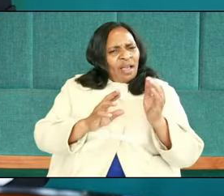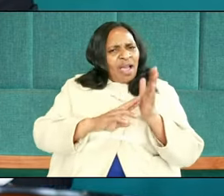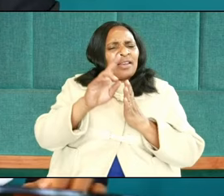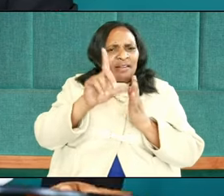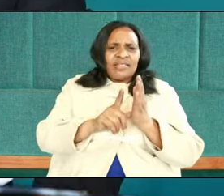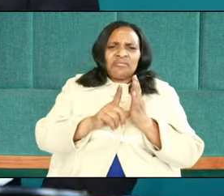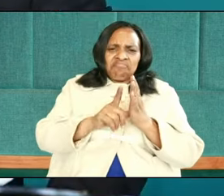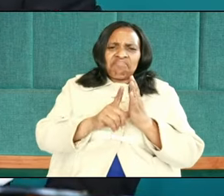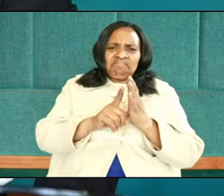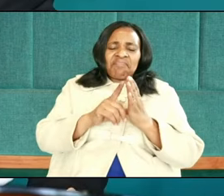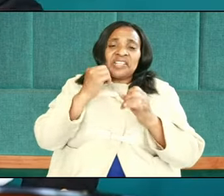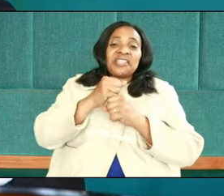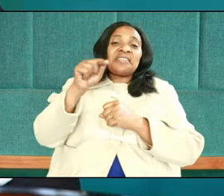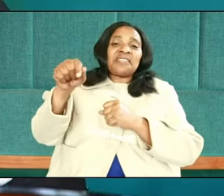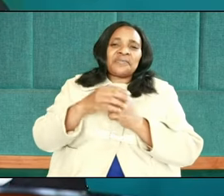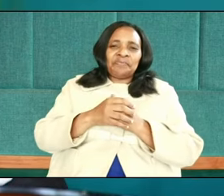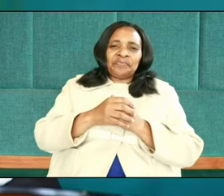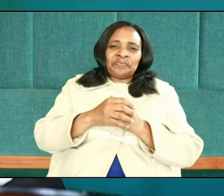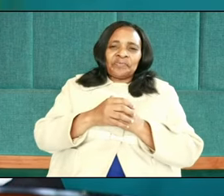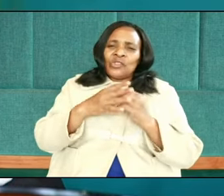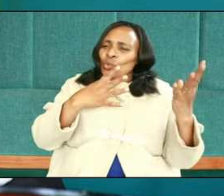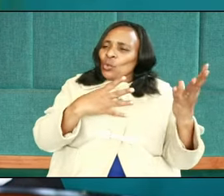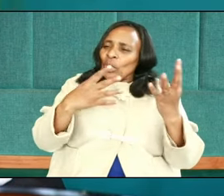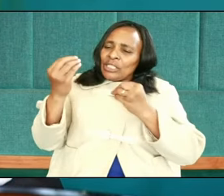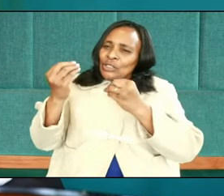apply this. We went through